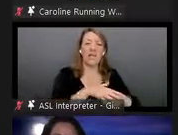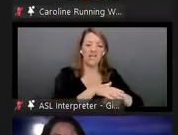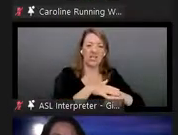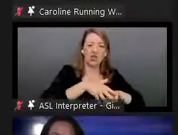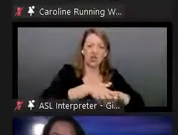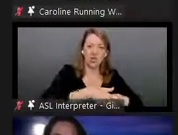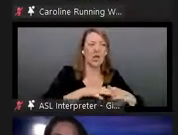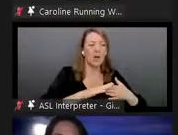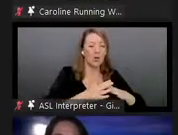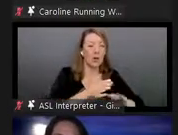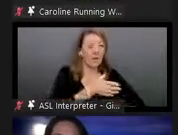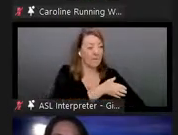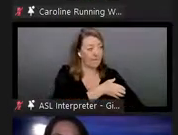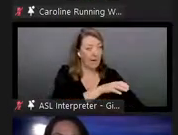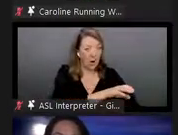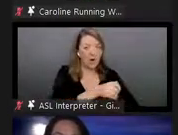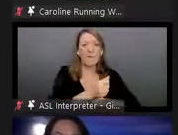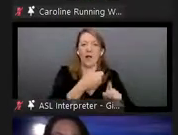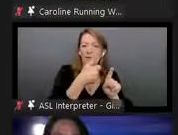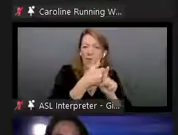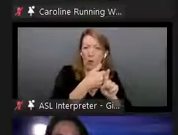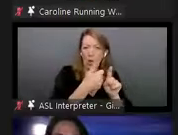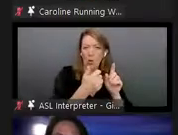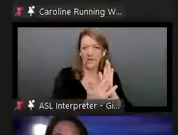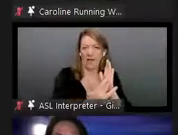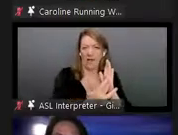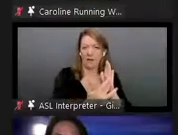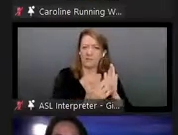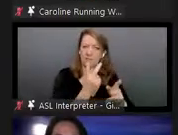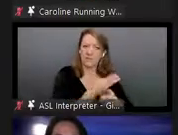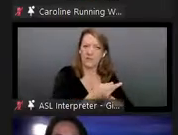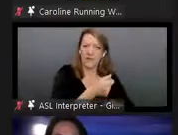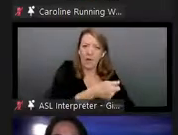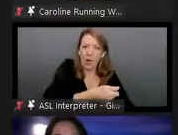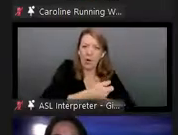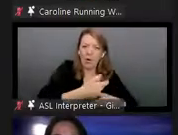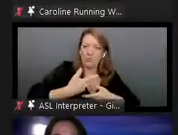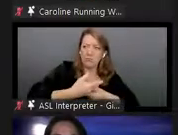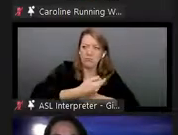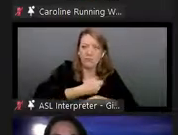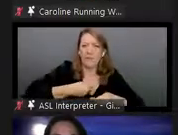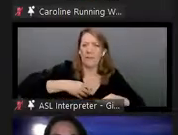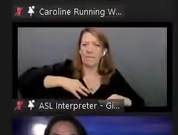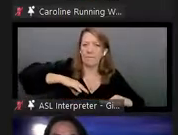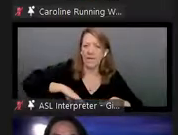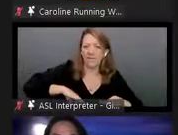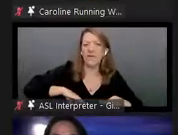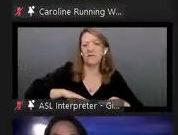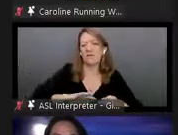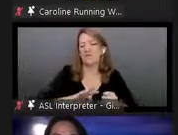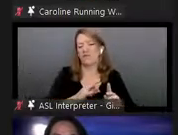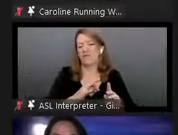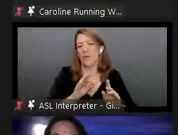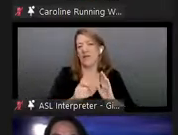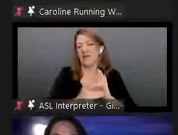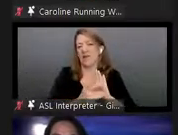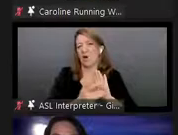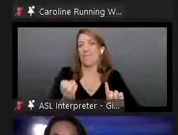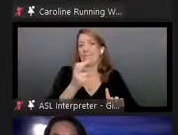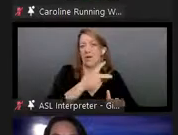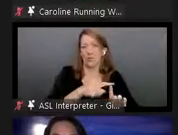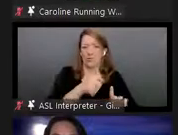create their own tech and that, uh, so that the, the benefits from those, those new technologies can actually go back to their people.